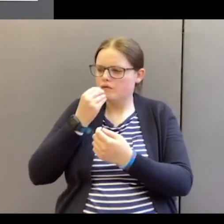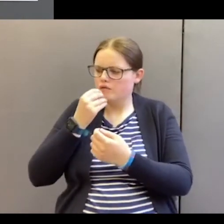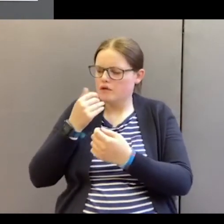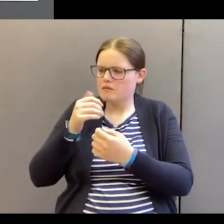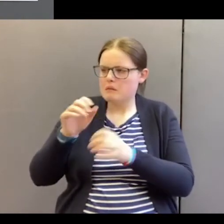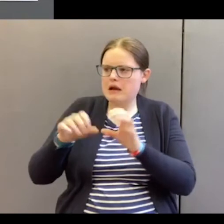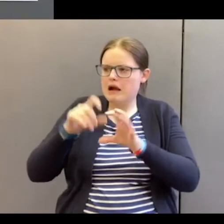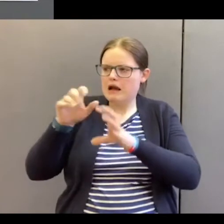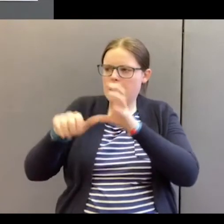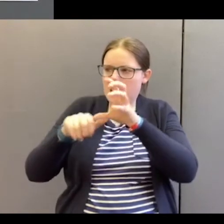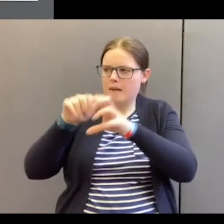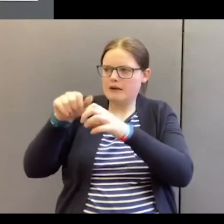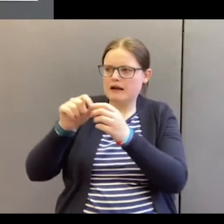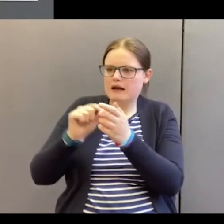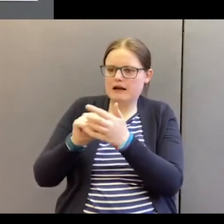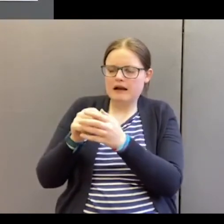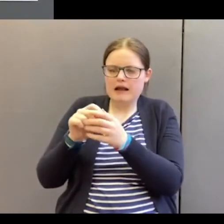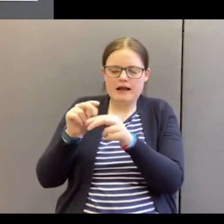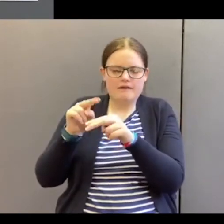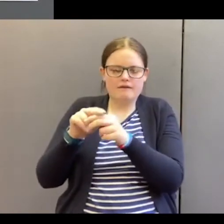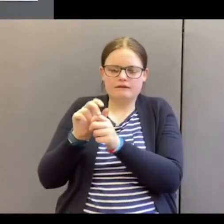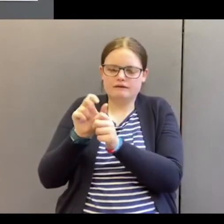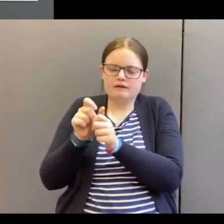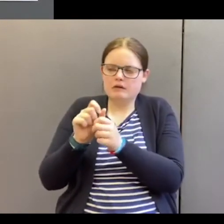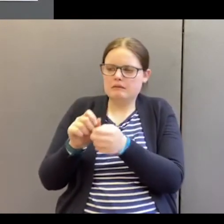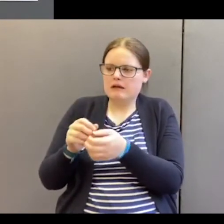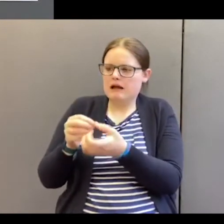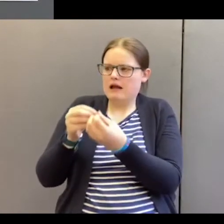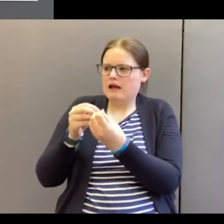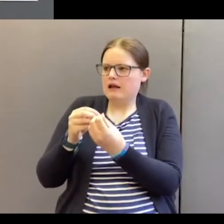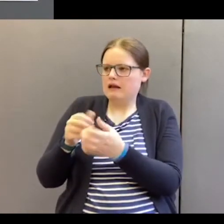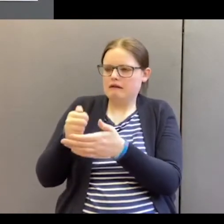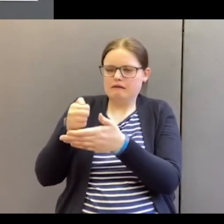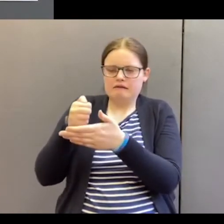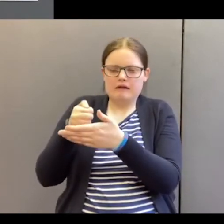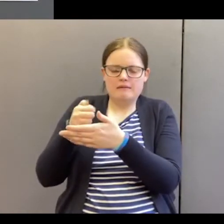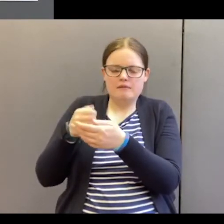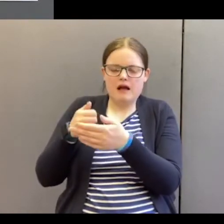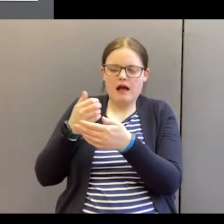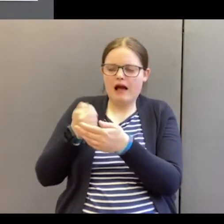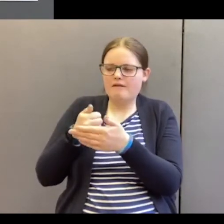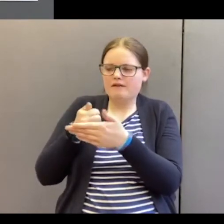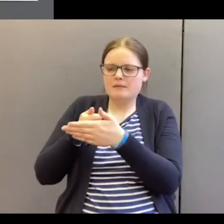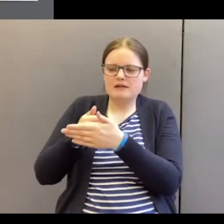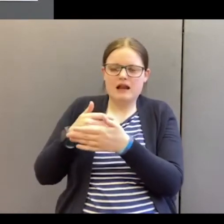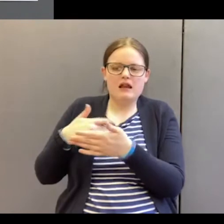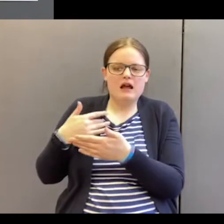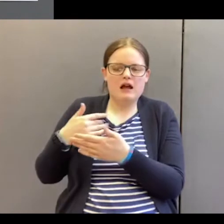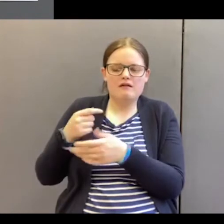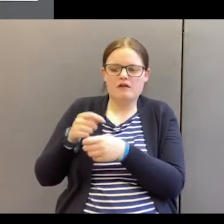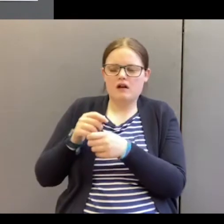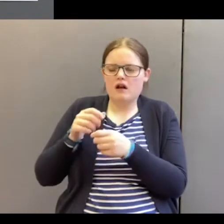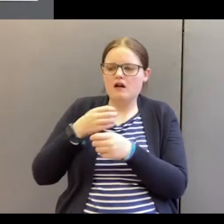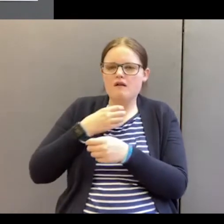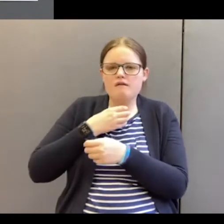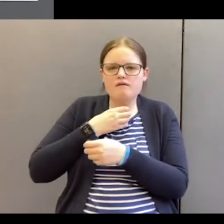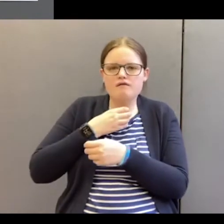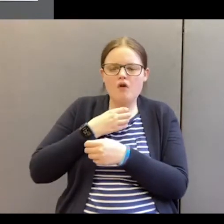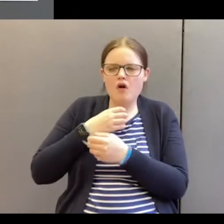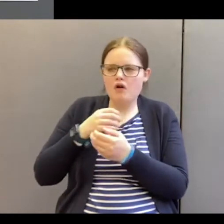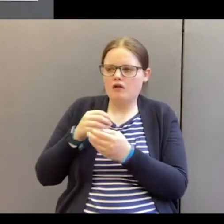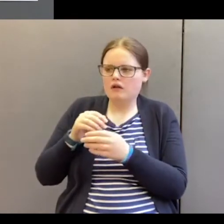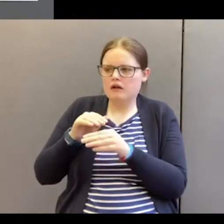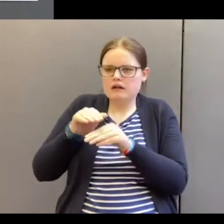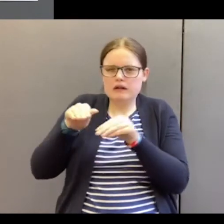onto a leaf, but leading such a limited life, like the frog spawn, just swimming in the